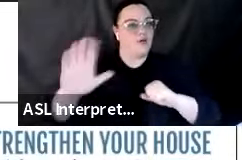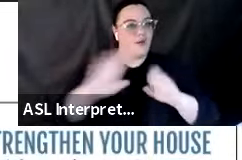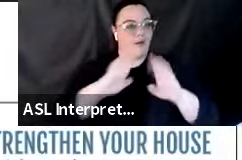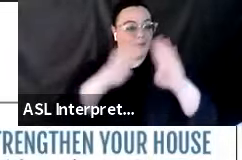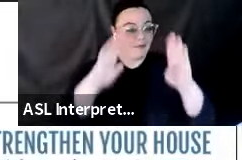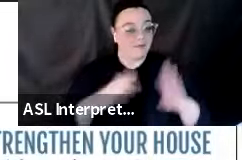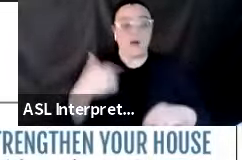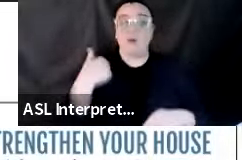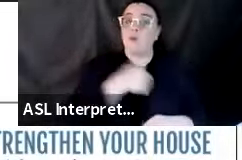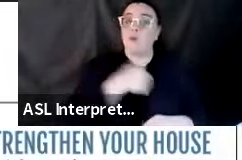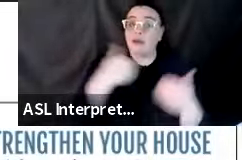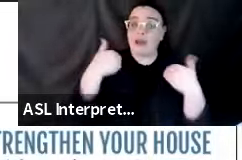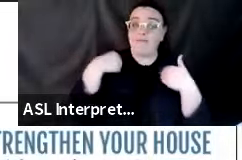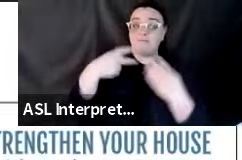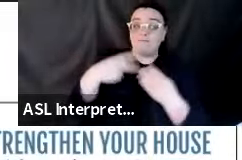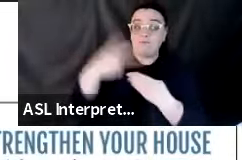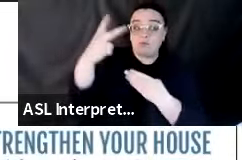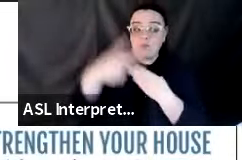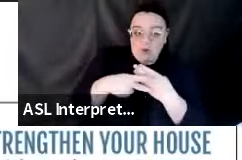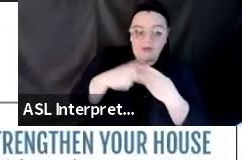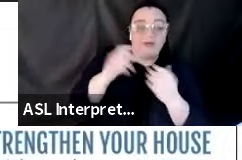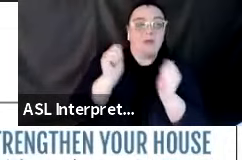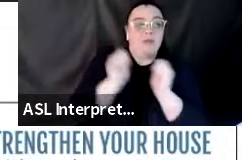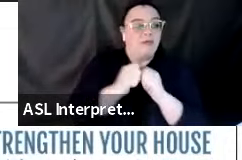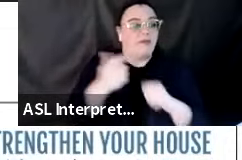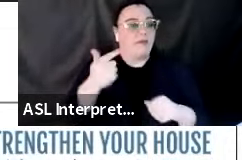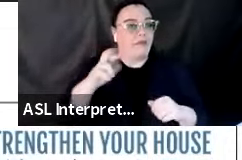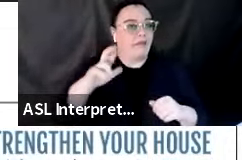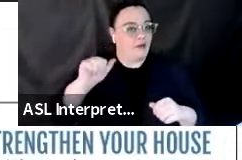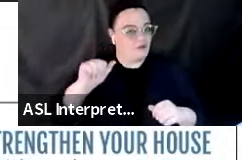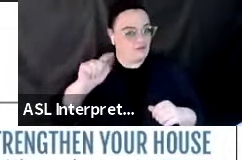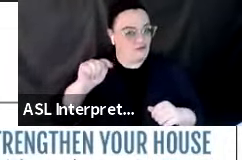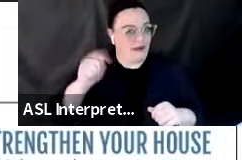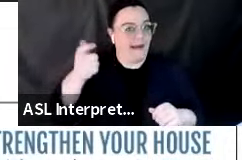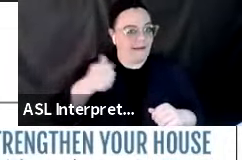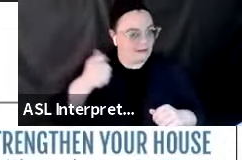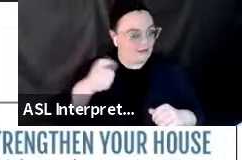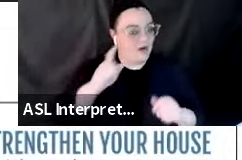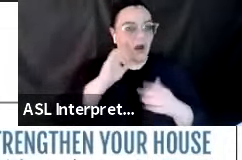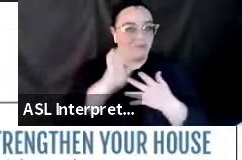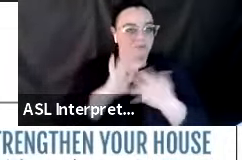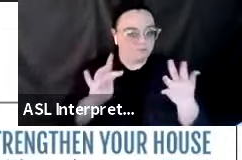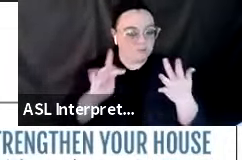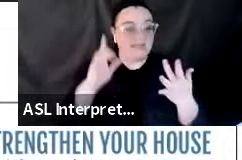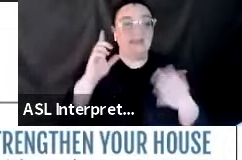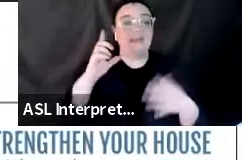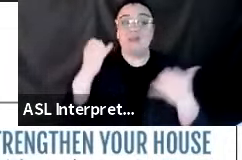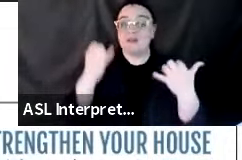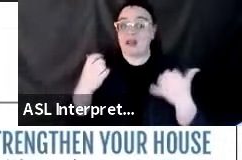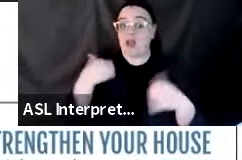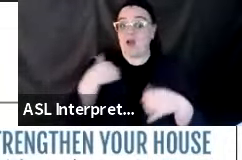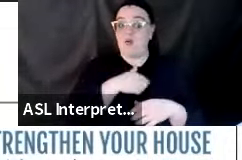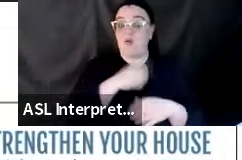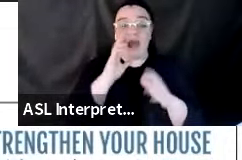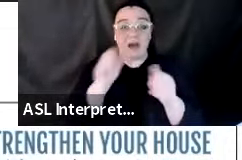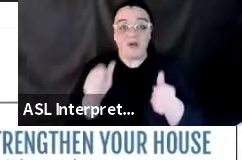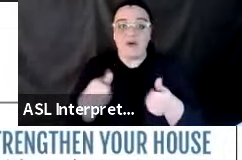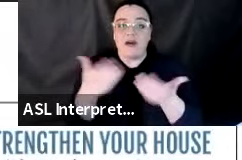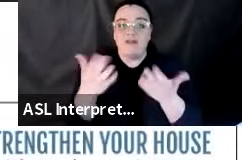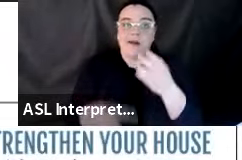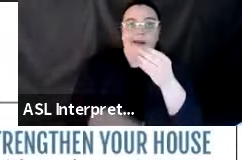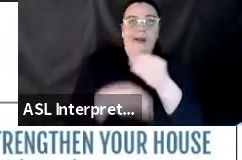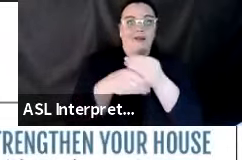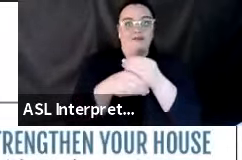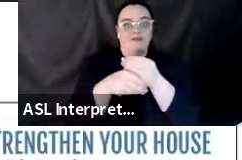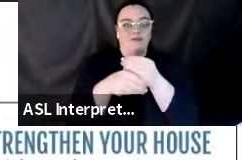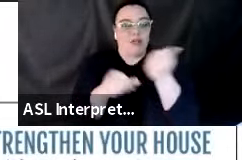And now, through our new supplemental program, we are offering additional assistance